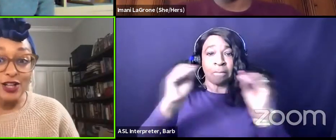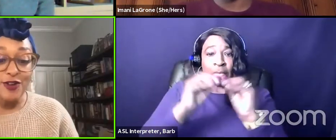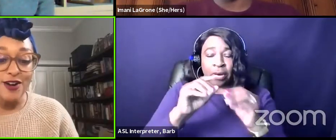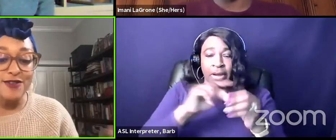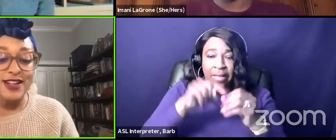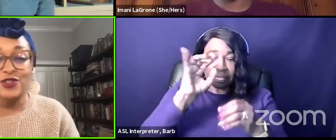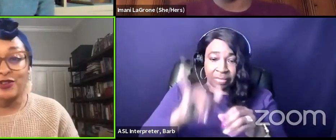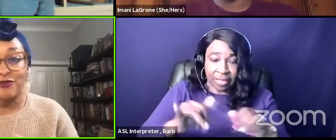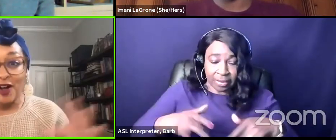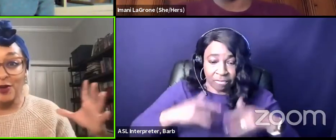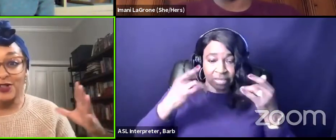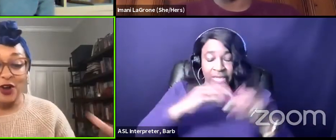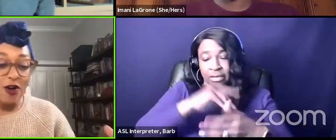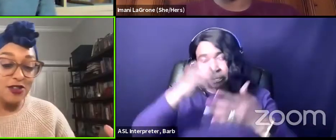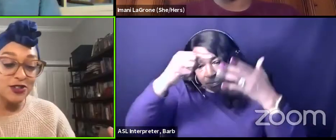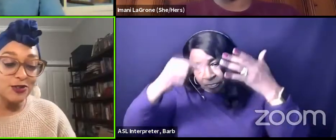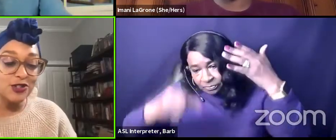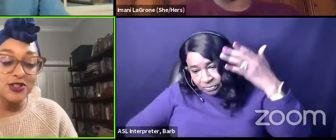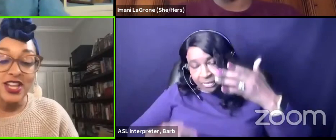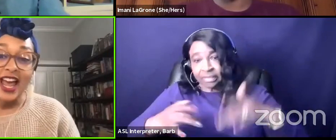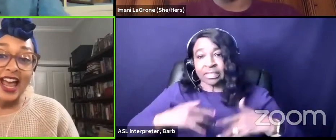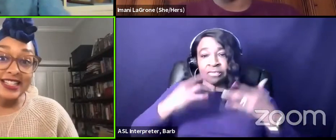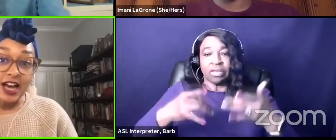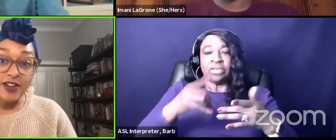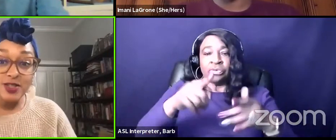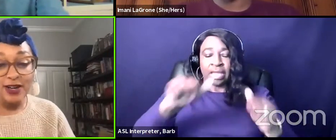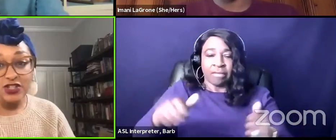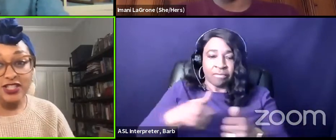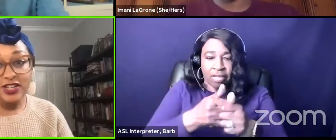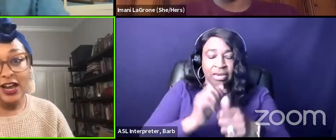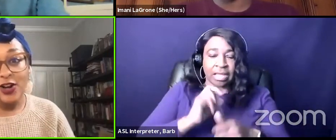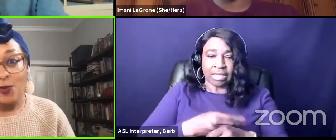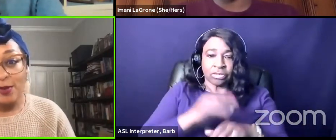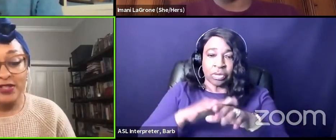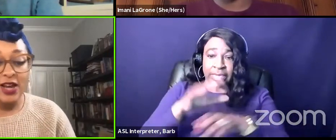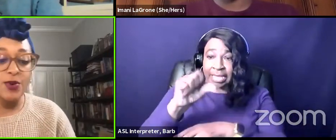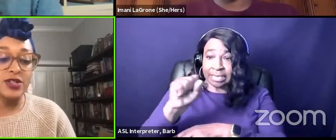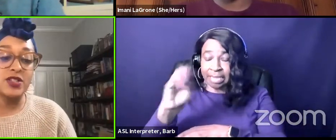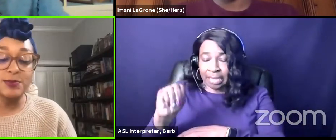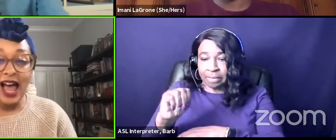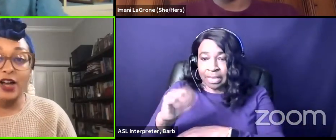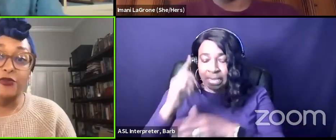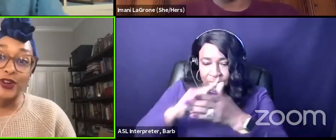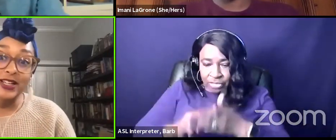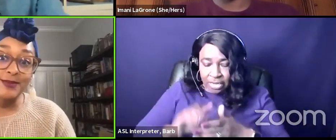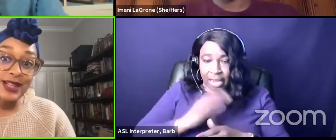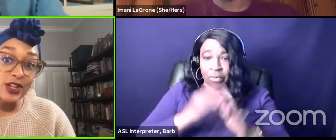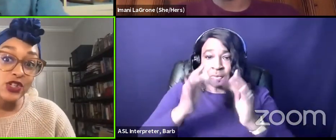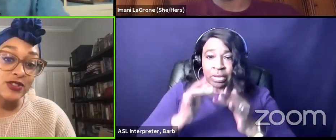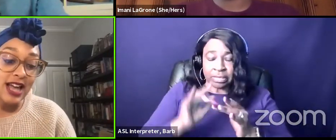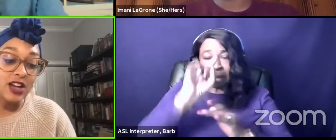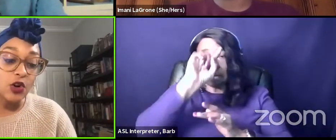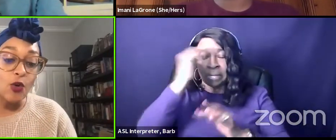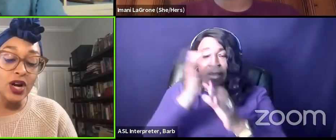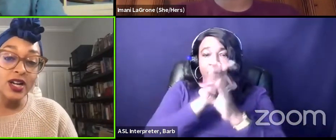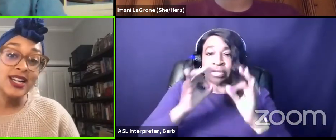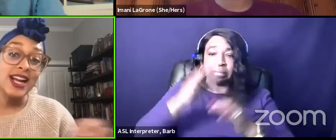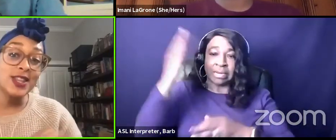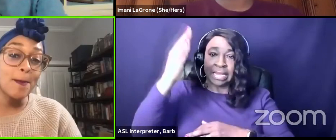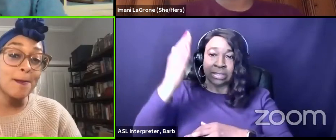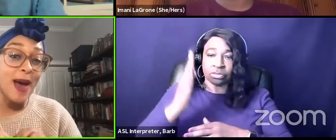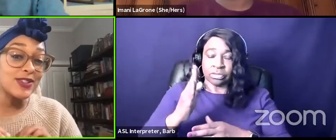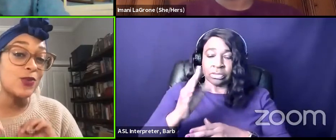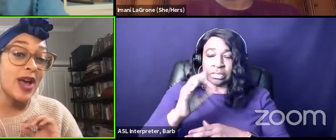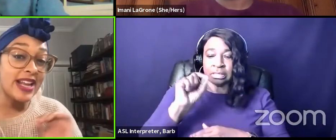and all of our events you can follow us on all the socials and especially check out our website which is black freedom lectures.org